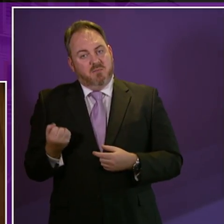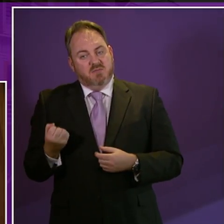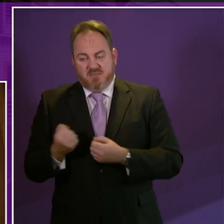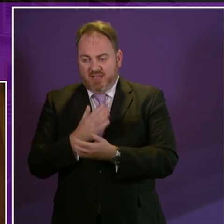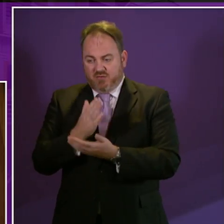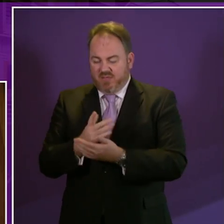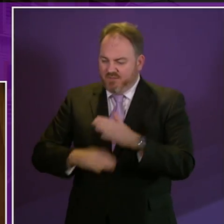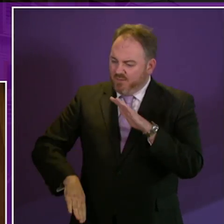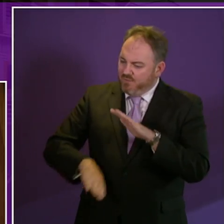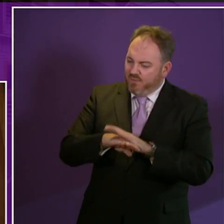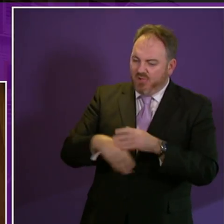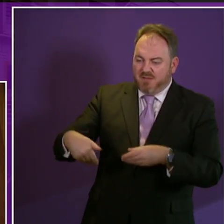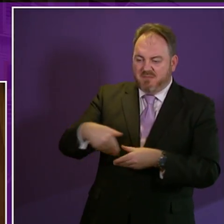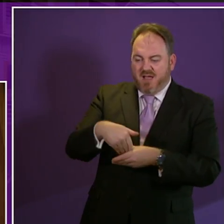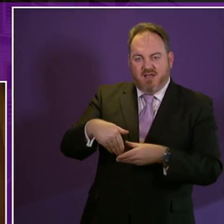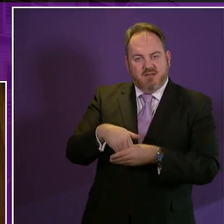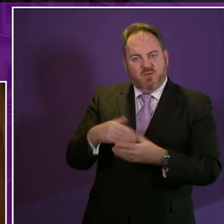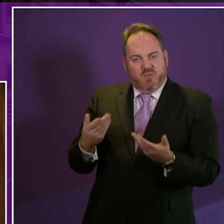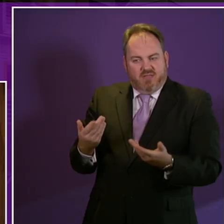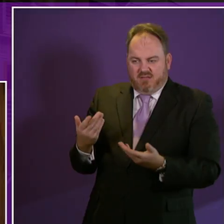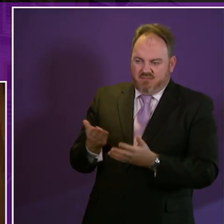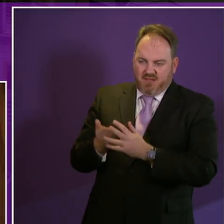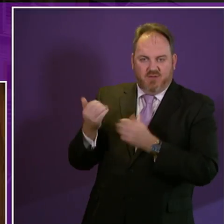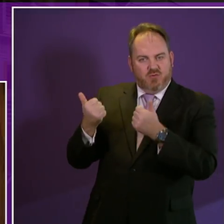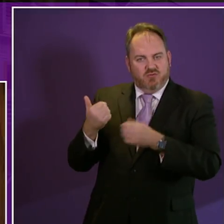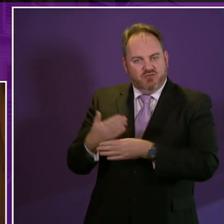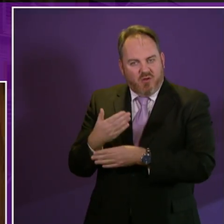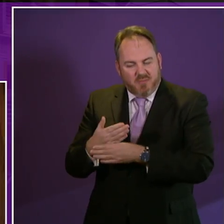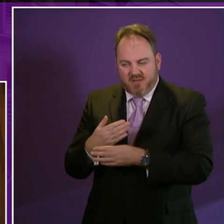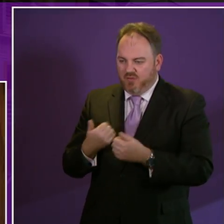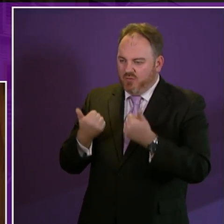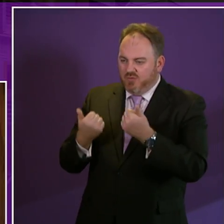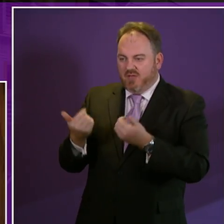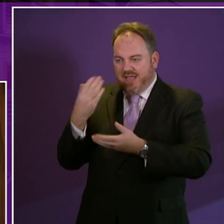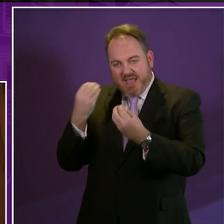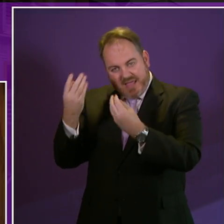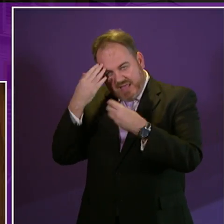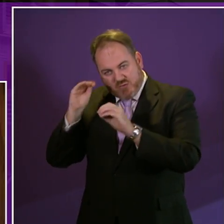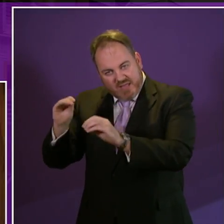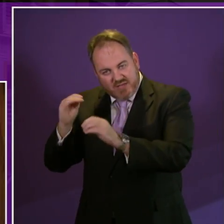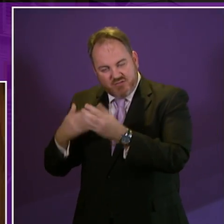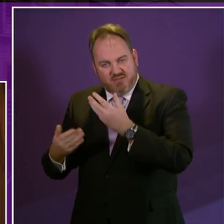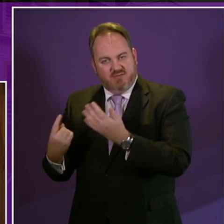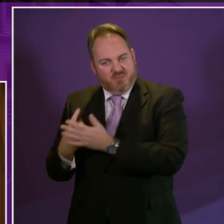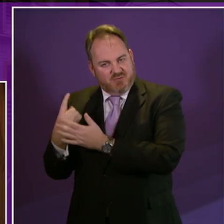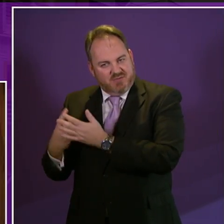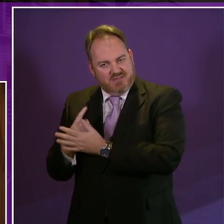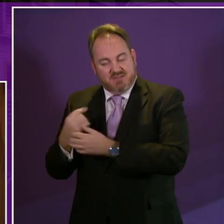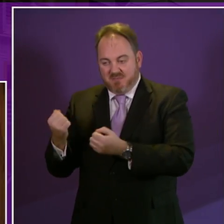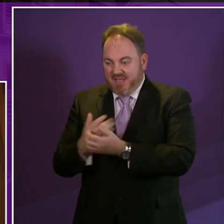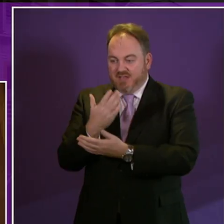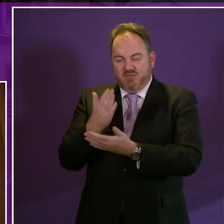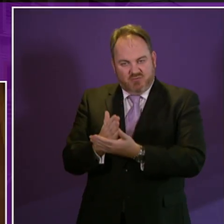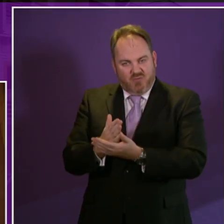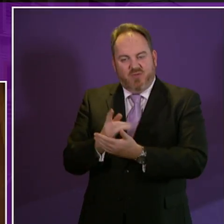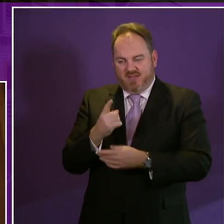enjoy full participation with an adequate income and participate in learning. And three, places that are accessible to everyone. One that we